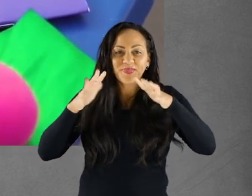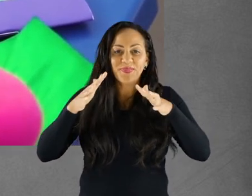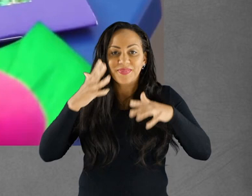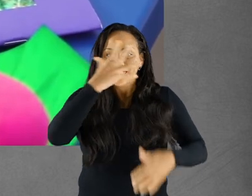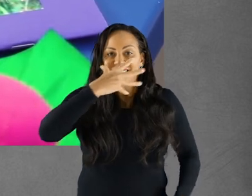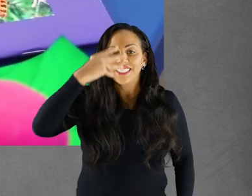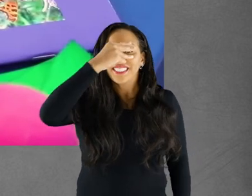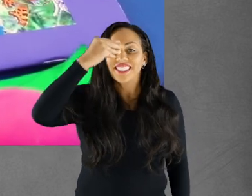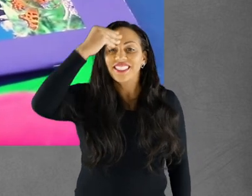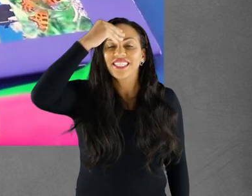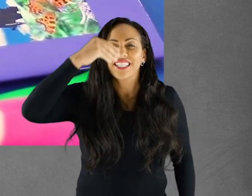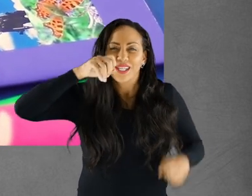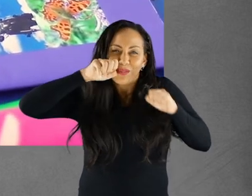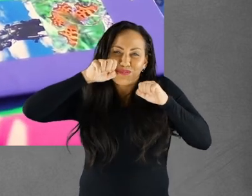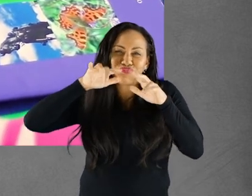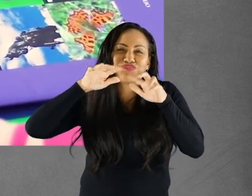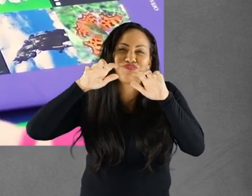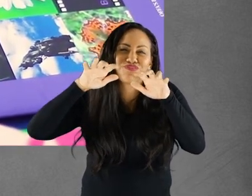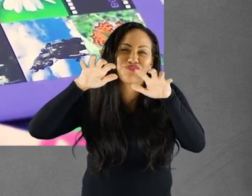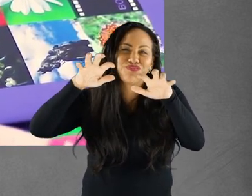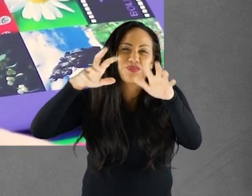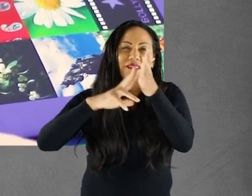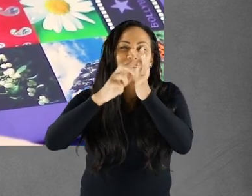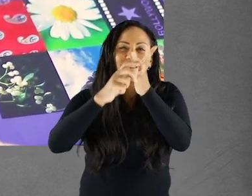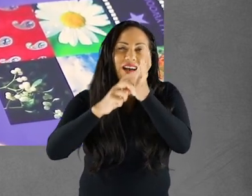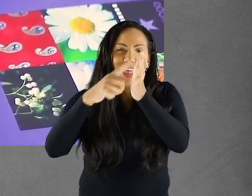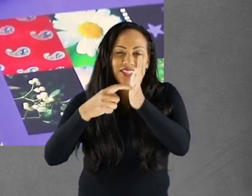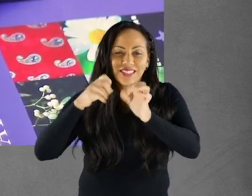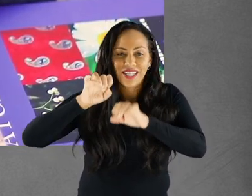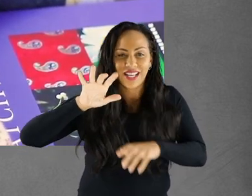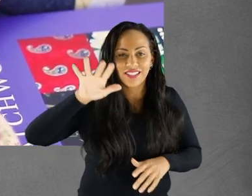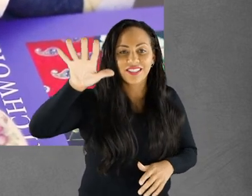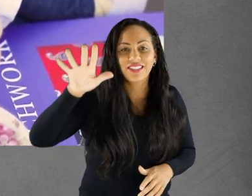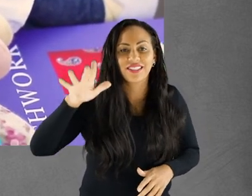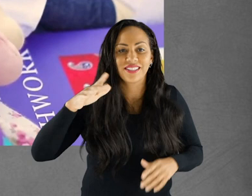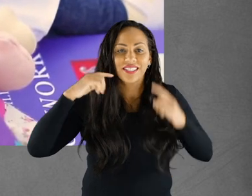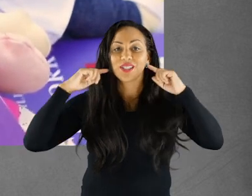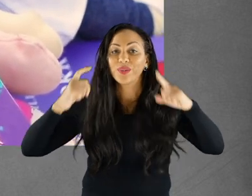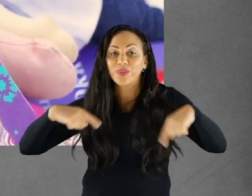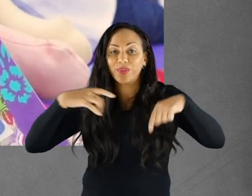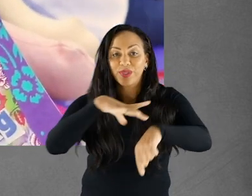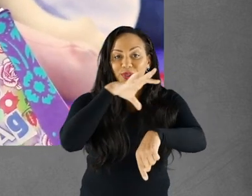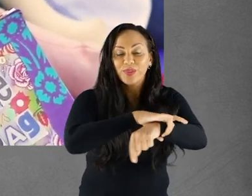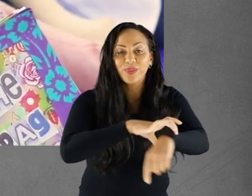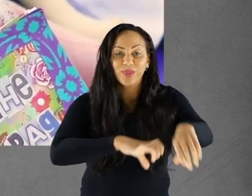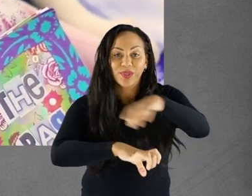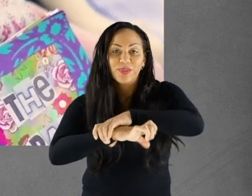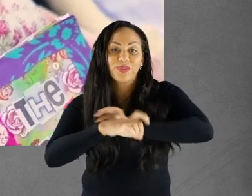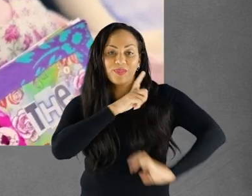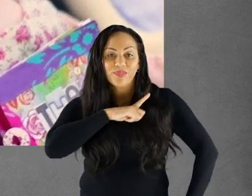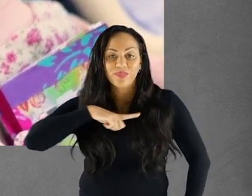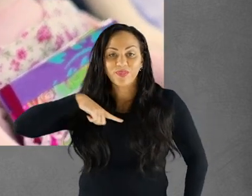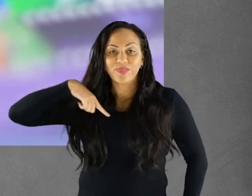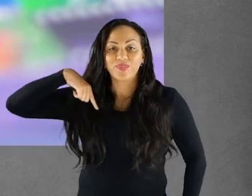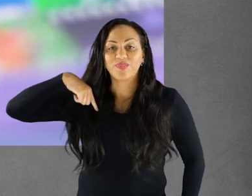Her spirit shines like ultraviolet light. Dukes, dangles, her limbs and neck.